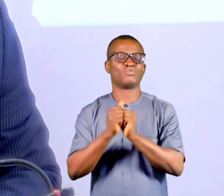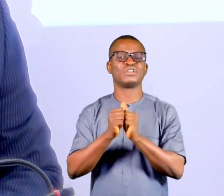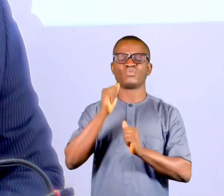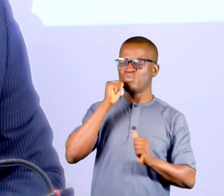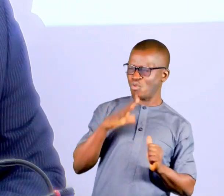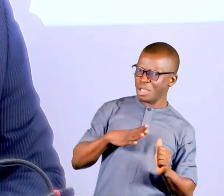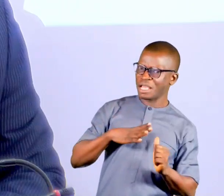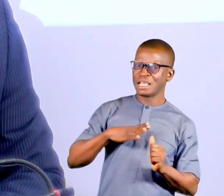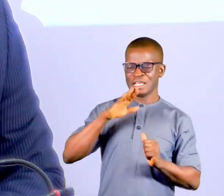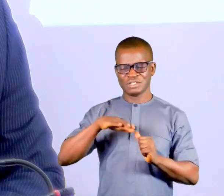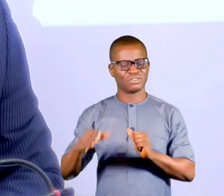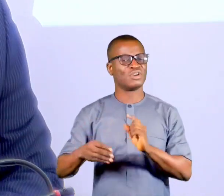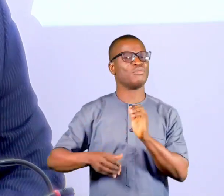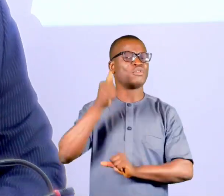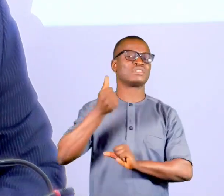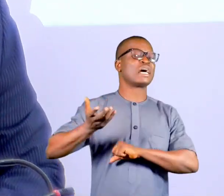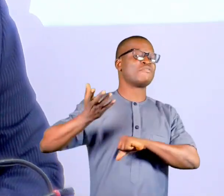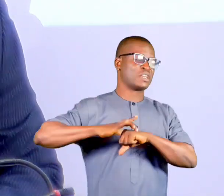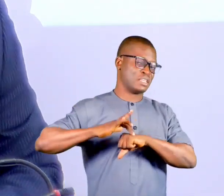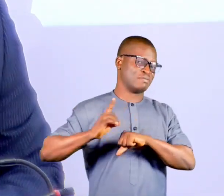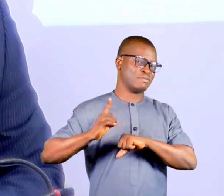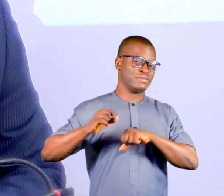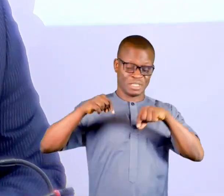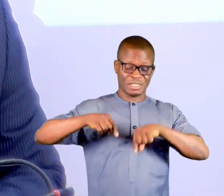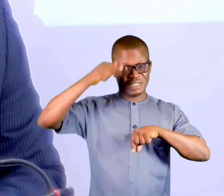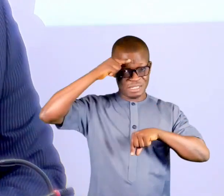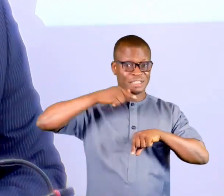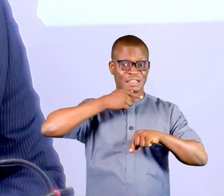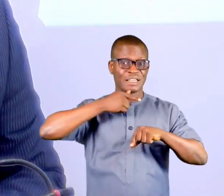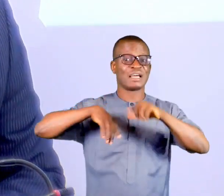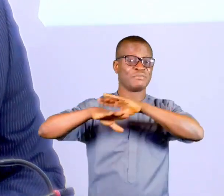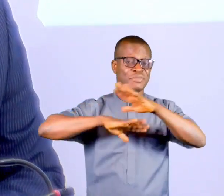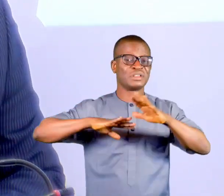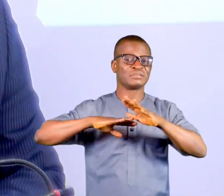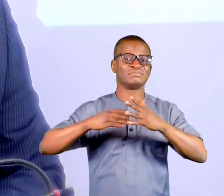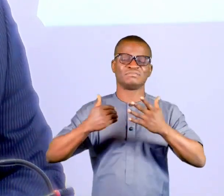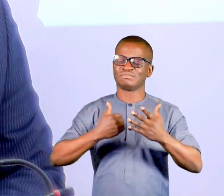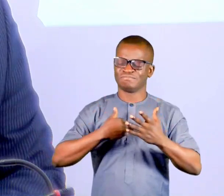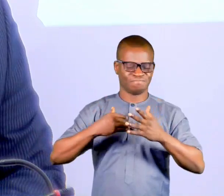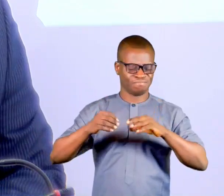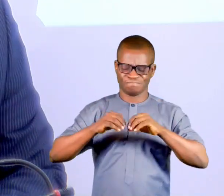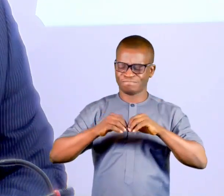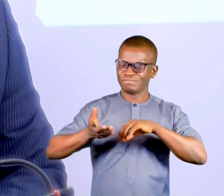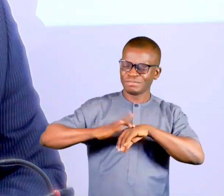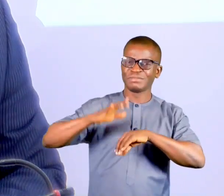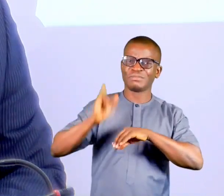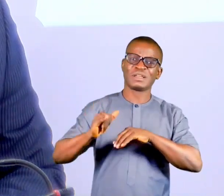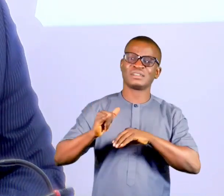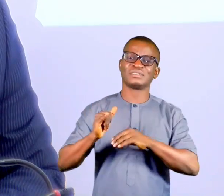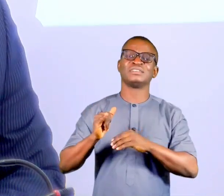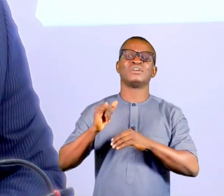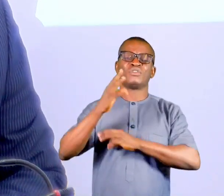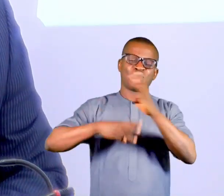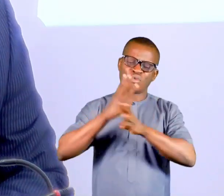women and children being the most affected. These gender-based offenses have become so proliferating that the